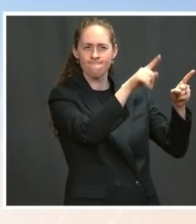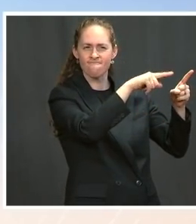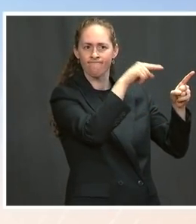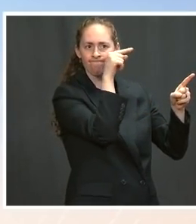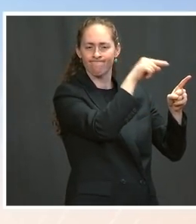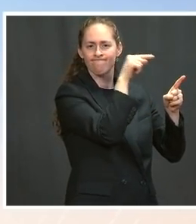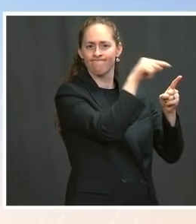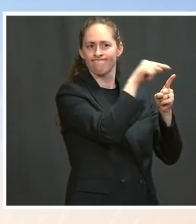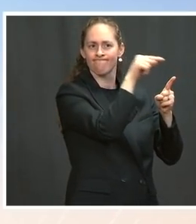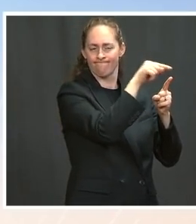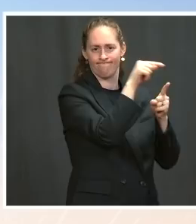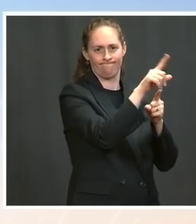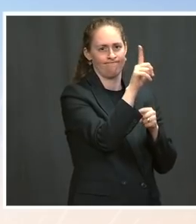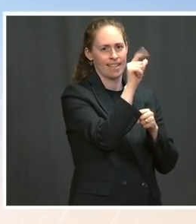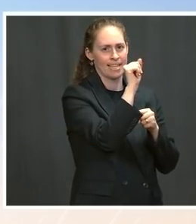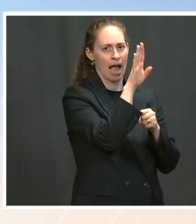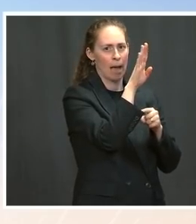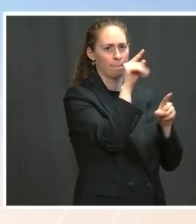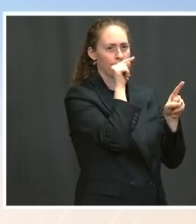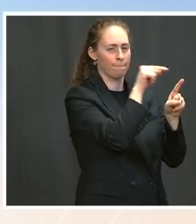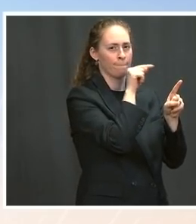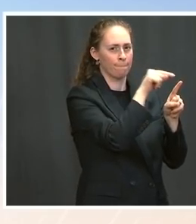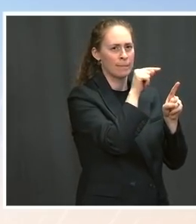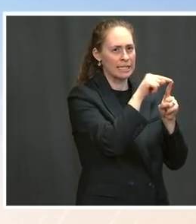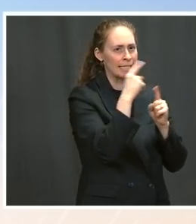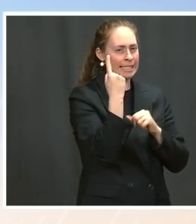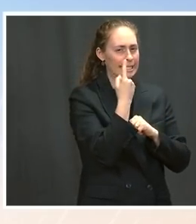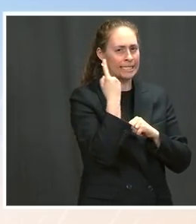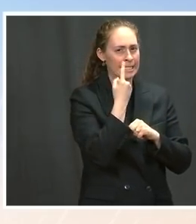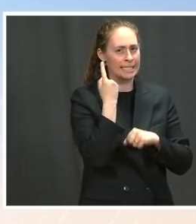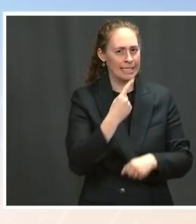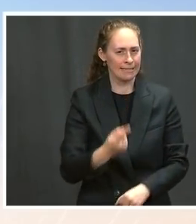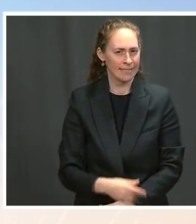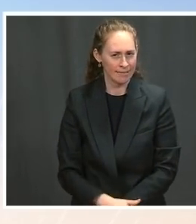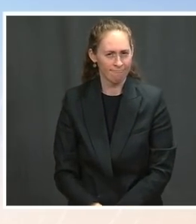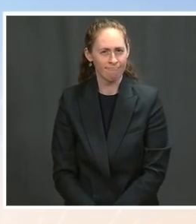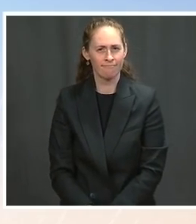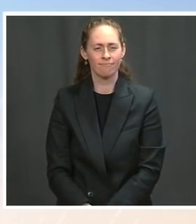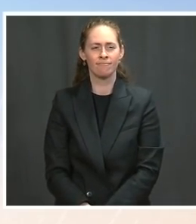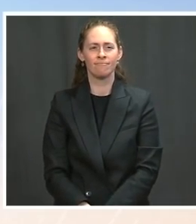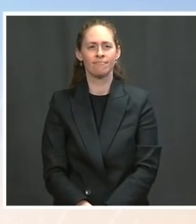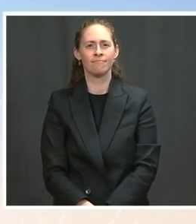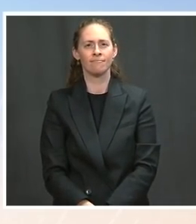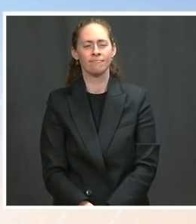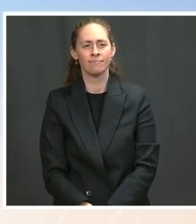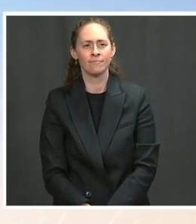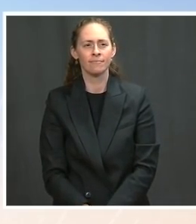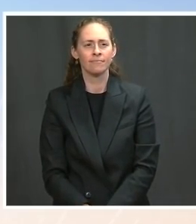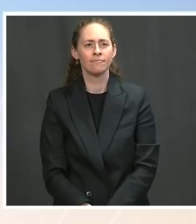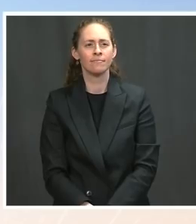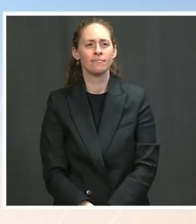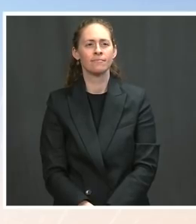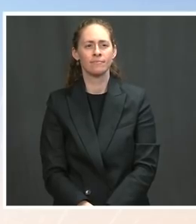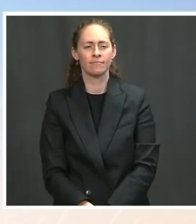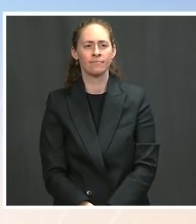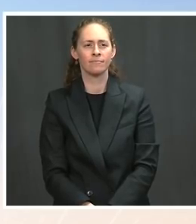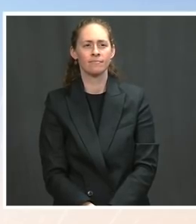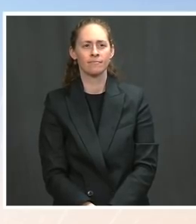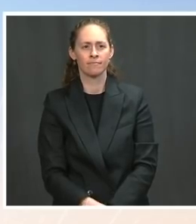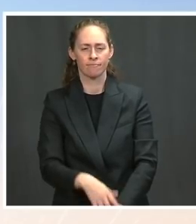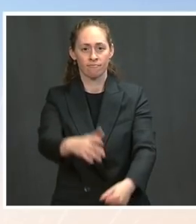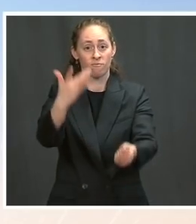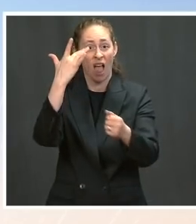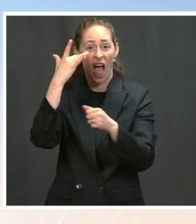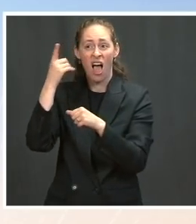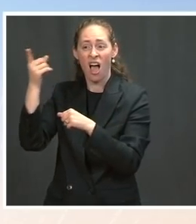would Dr. Fauci in the U.S. fund that kind of experiments, that kind of research in a Chinese lab?